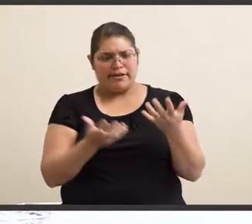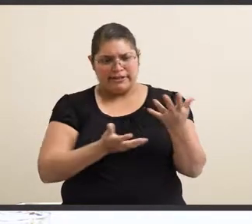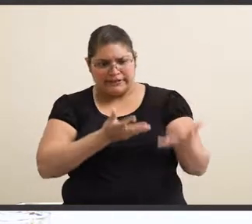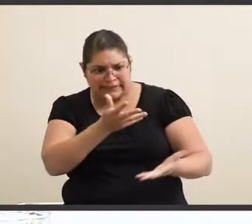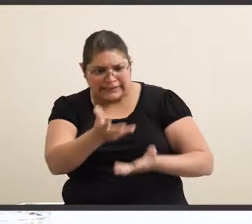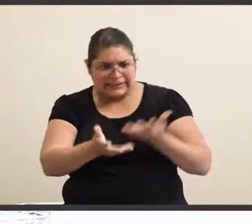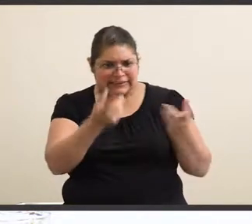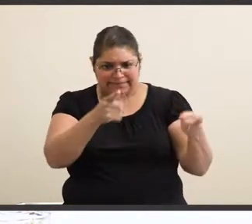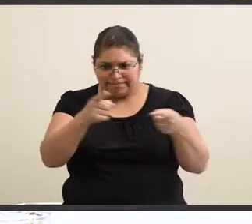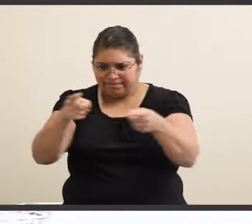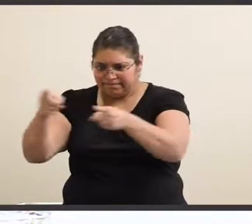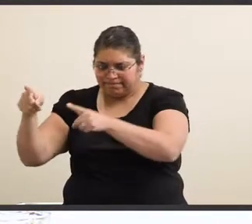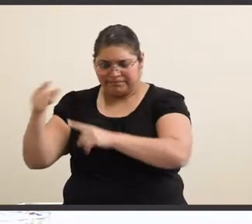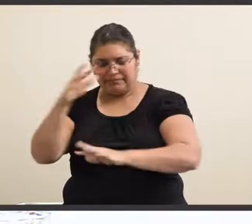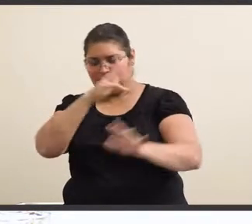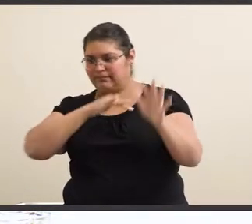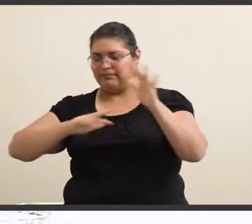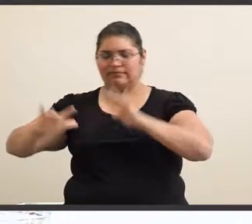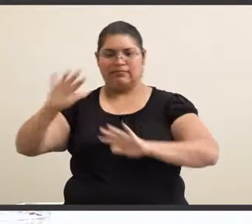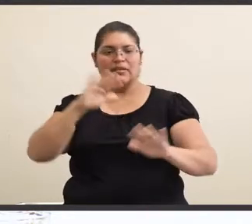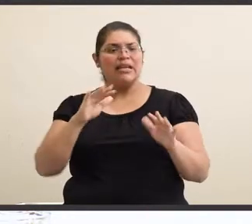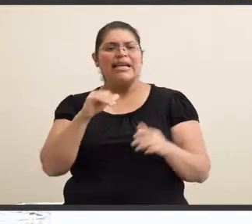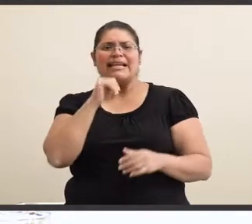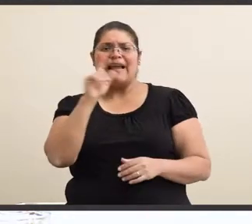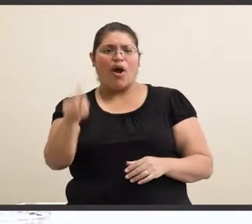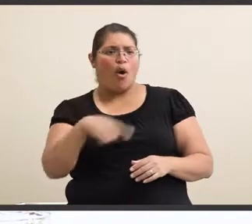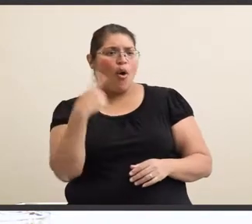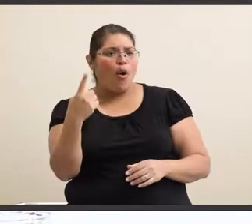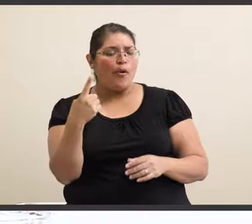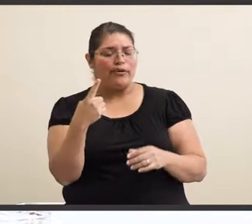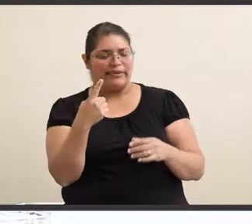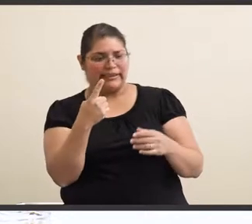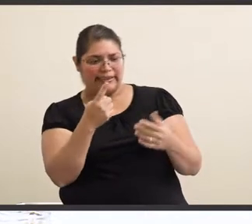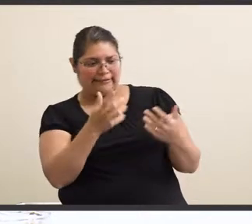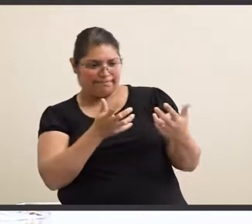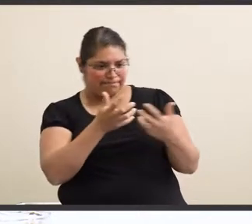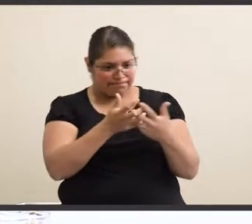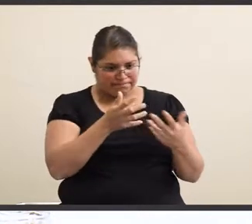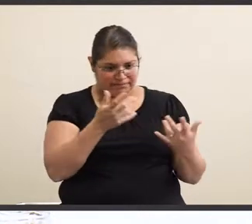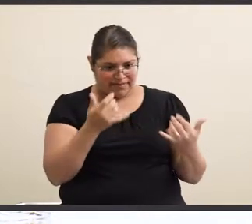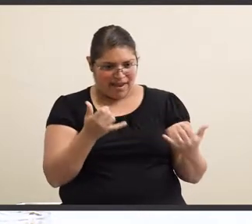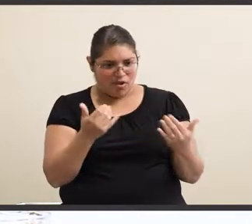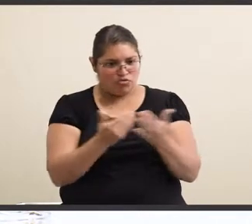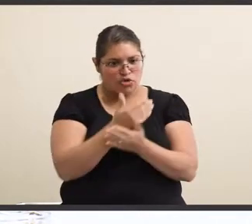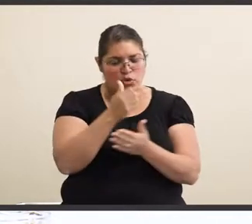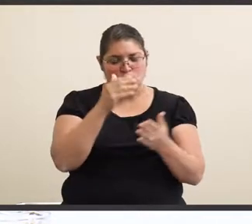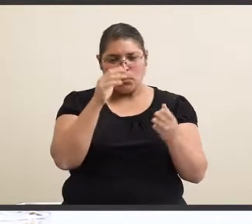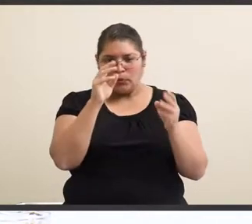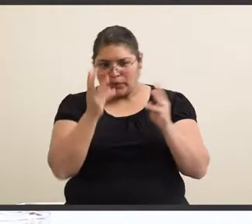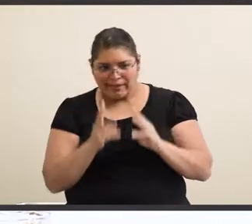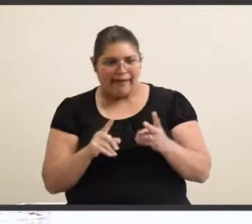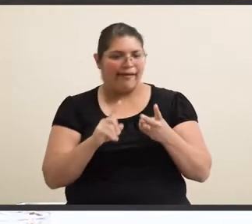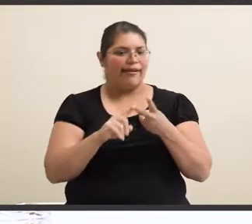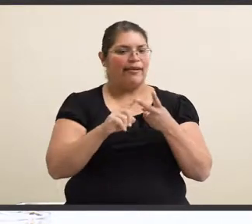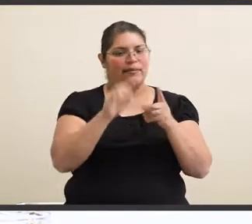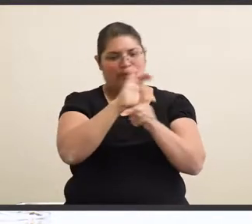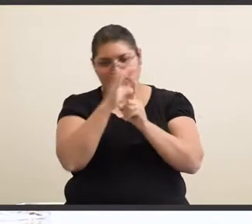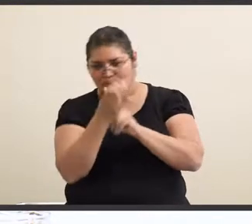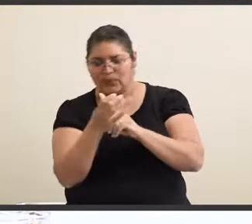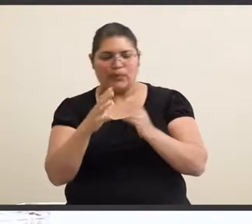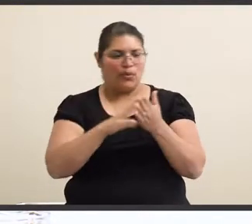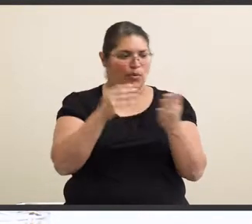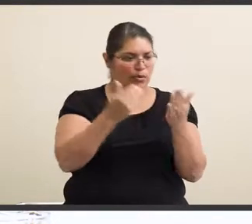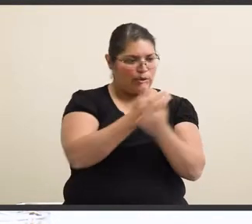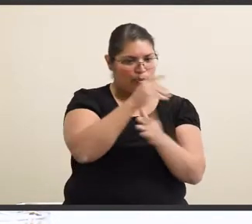a lot of things going on here. Not only adjusting to the new climate and trying to learn a new language, I